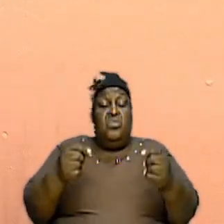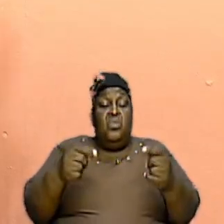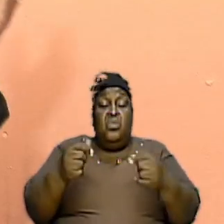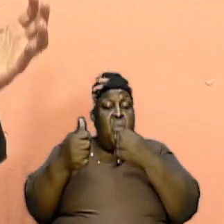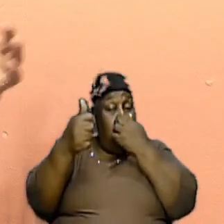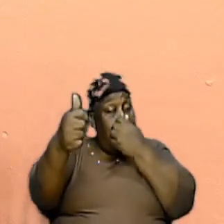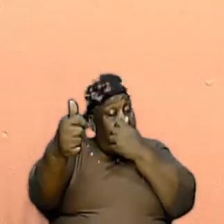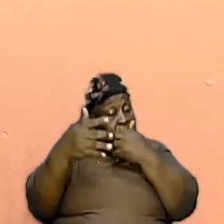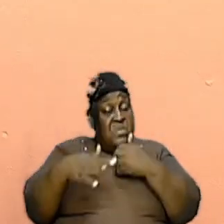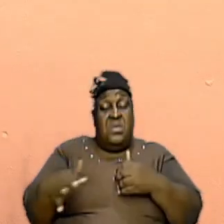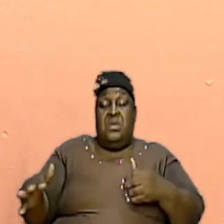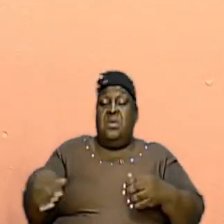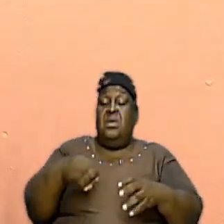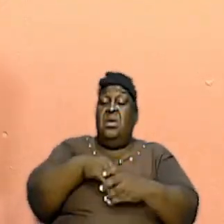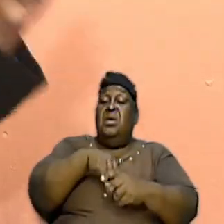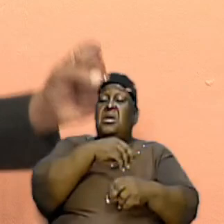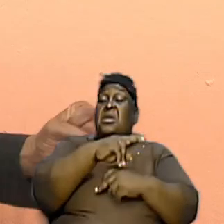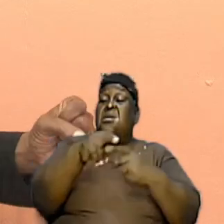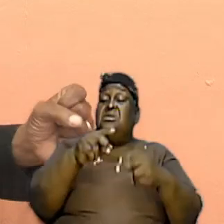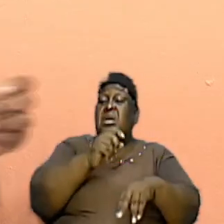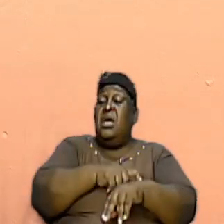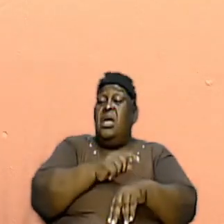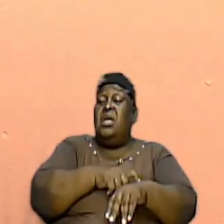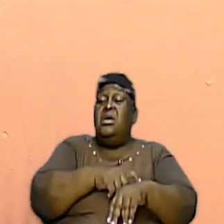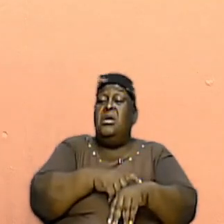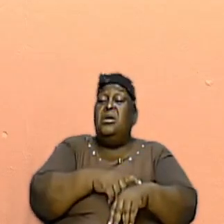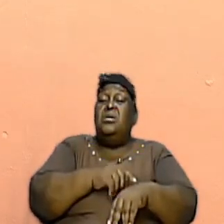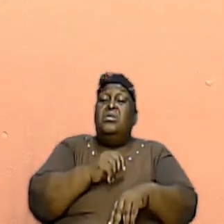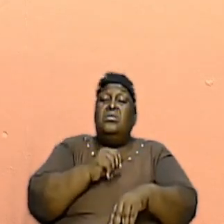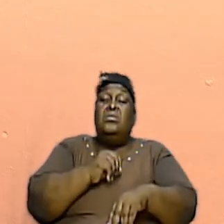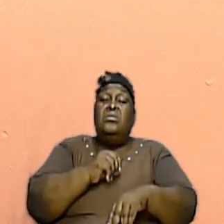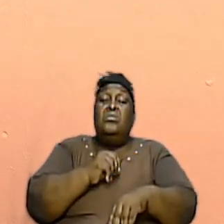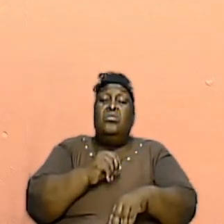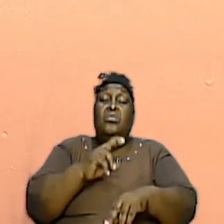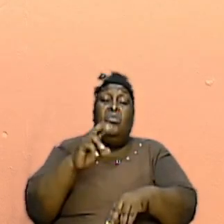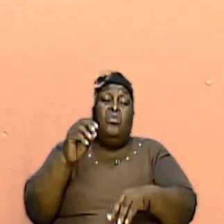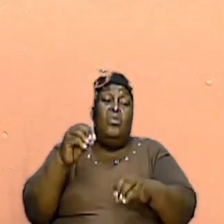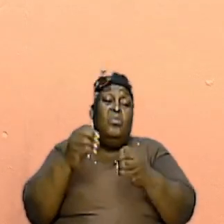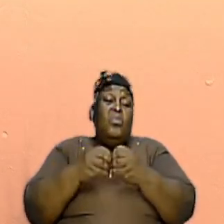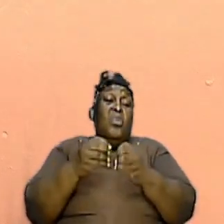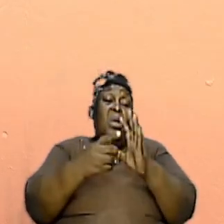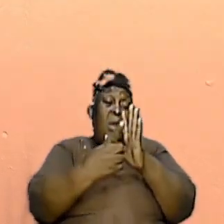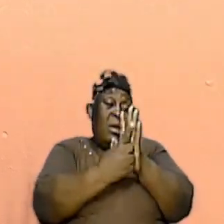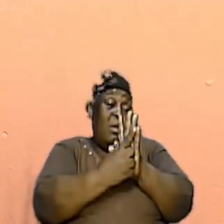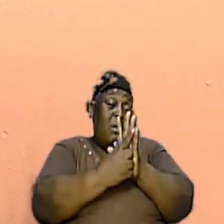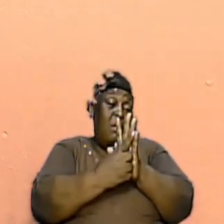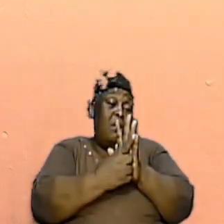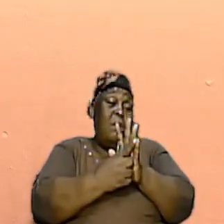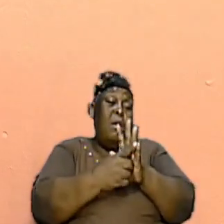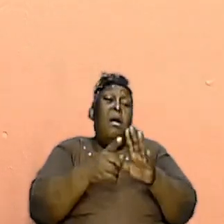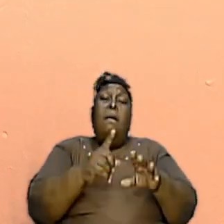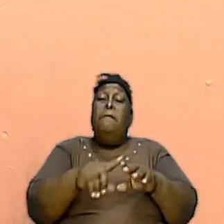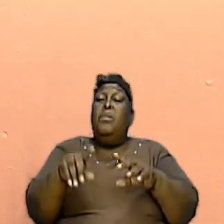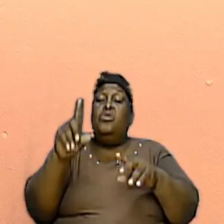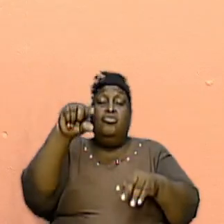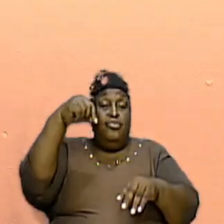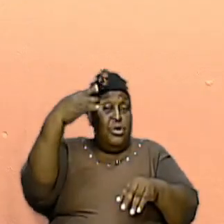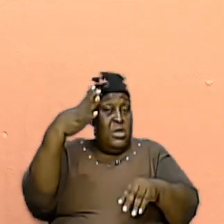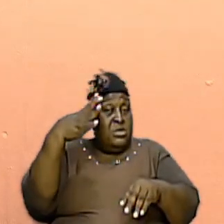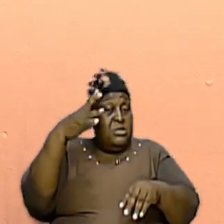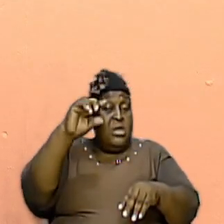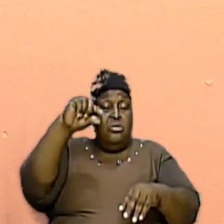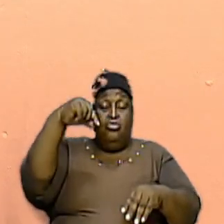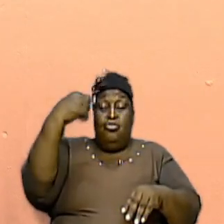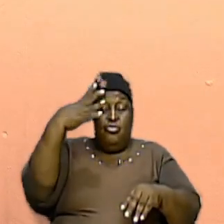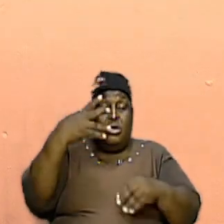we are in a time when it is no longer the law but it is grace. And grace frees us to do any and everything as we see